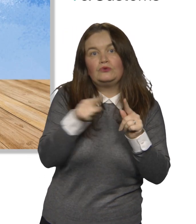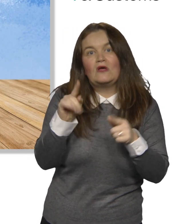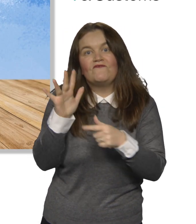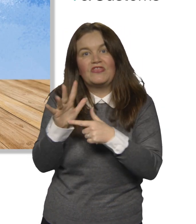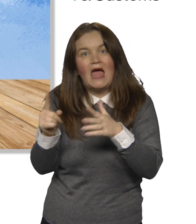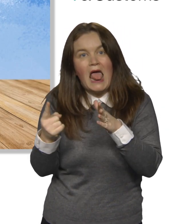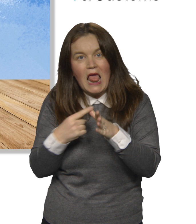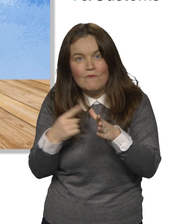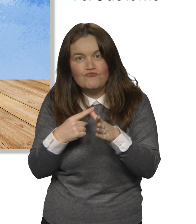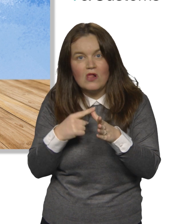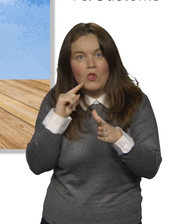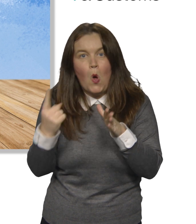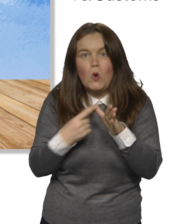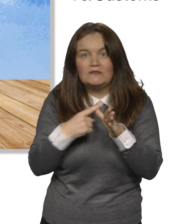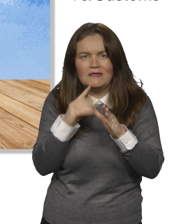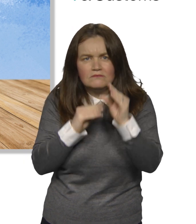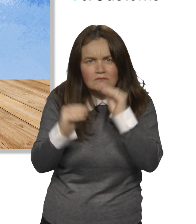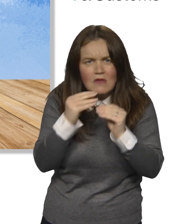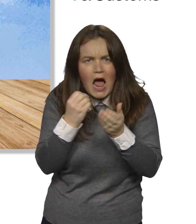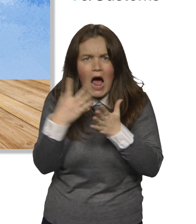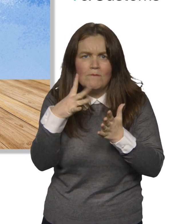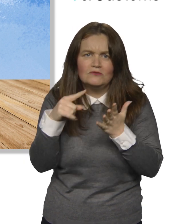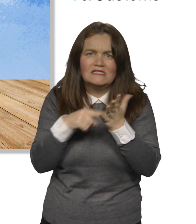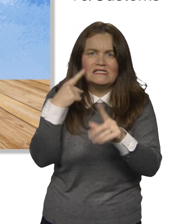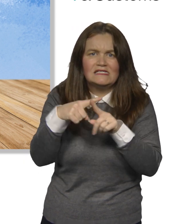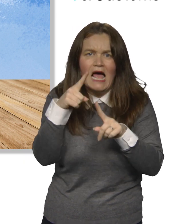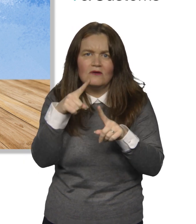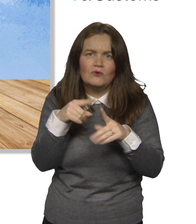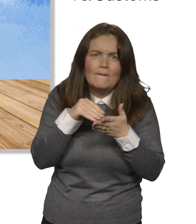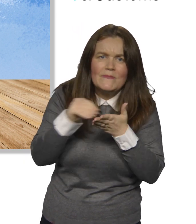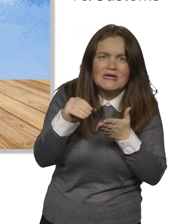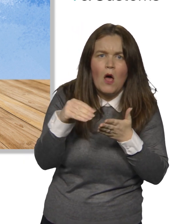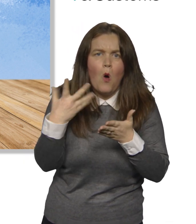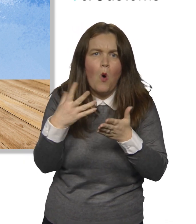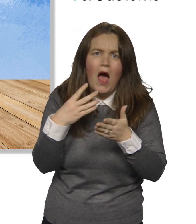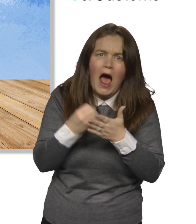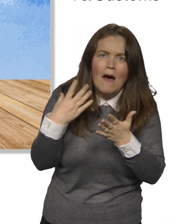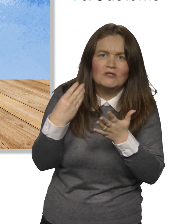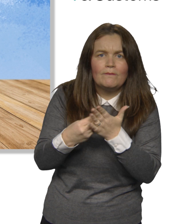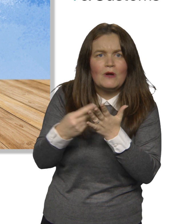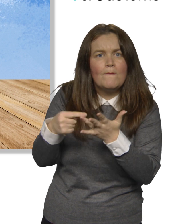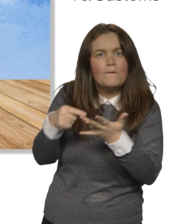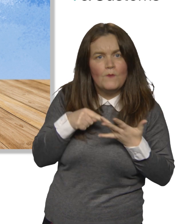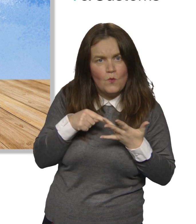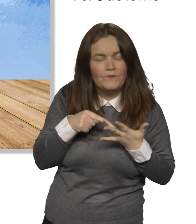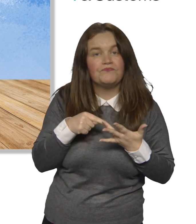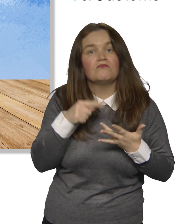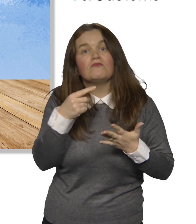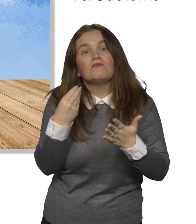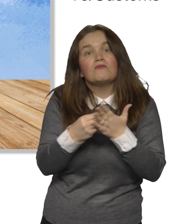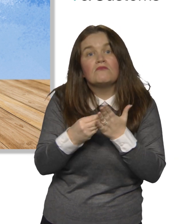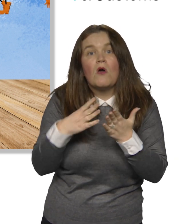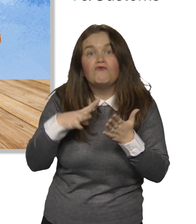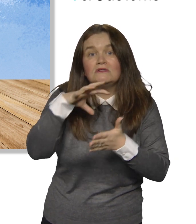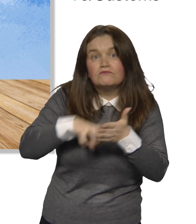automatically calculate how much tax you have to pay or how much is due back to you. If the amount that's already been deducted by all the